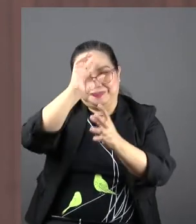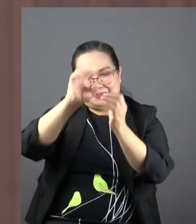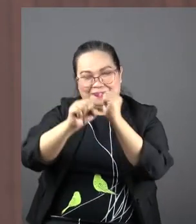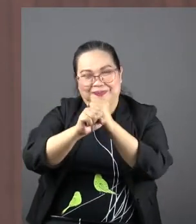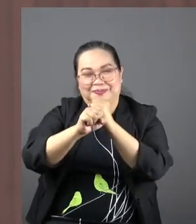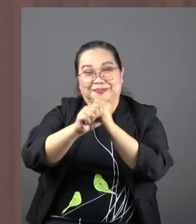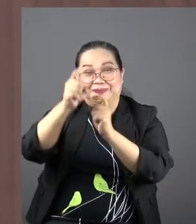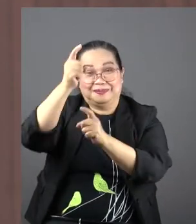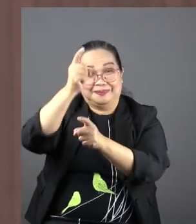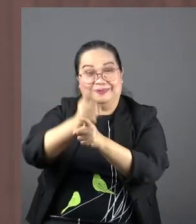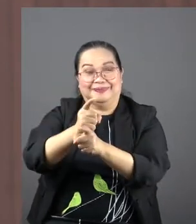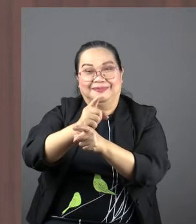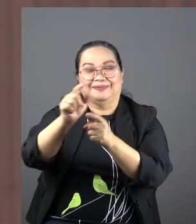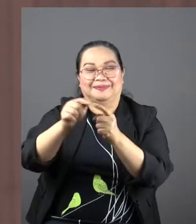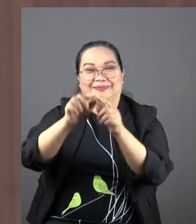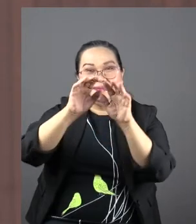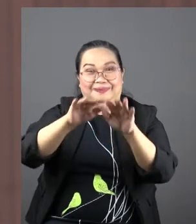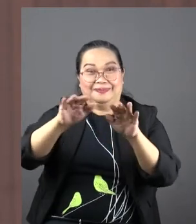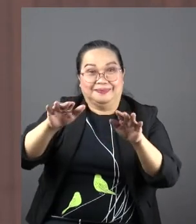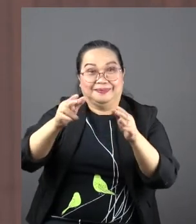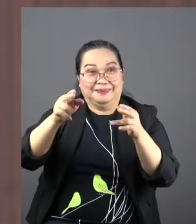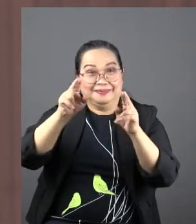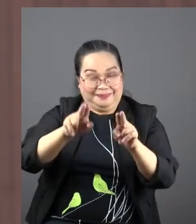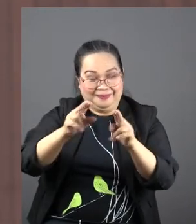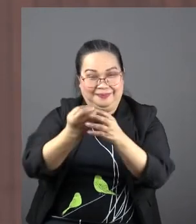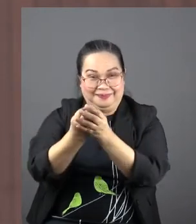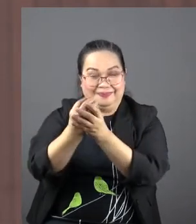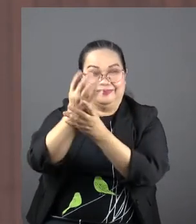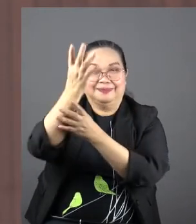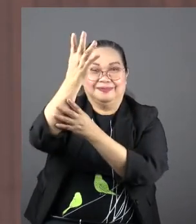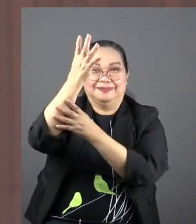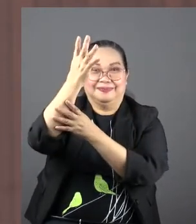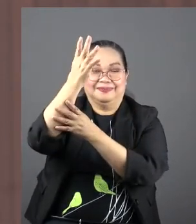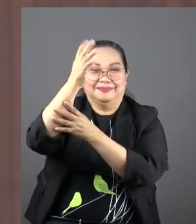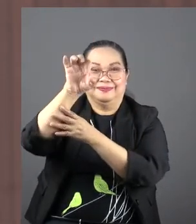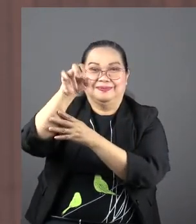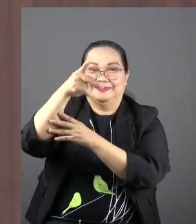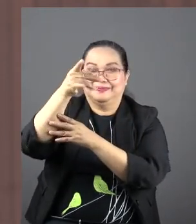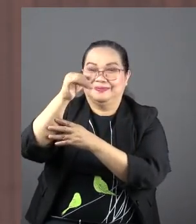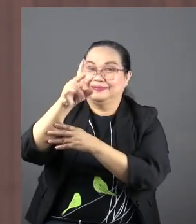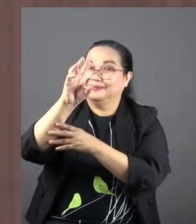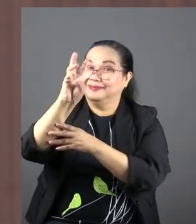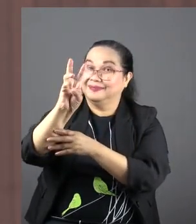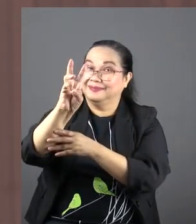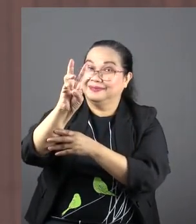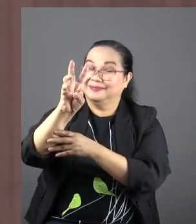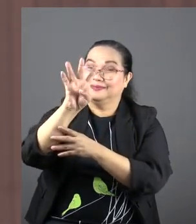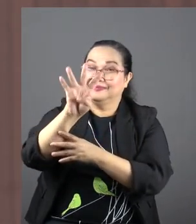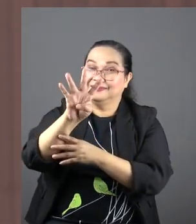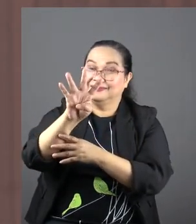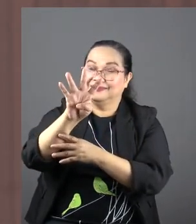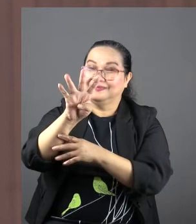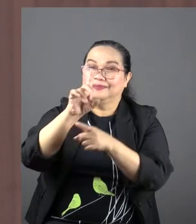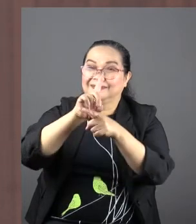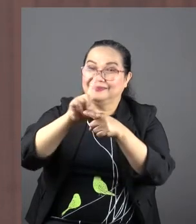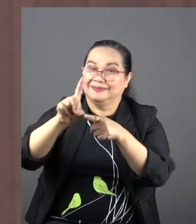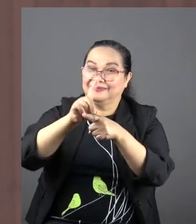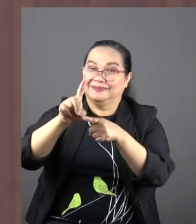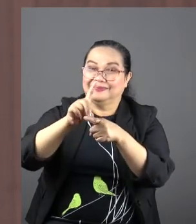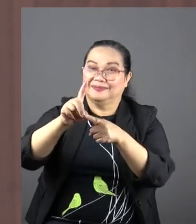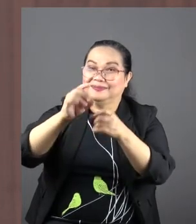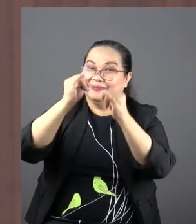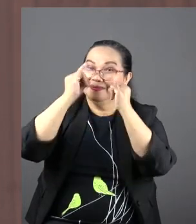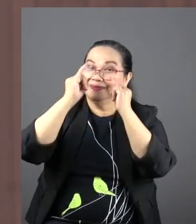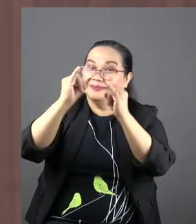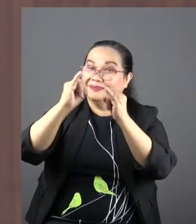own children. And it happens when you bring them up according to Ephesians 6.4. What is that? In the discipline and instruction